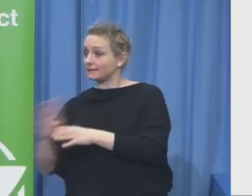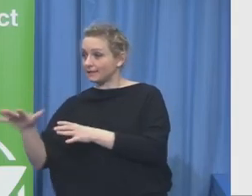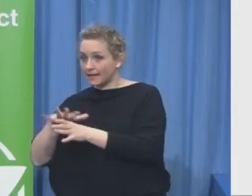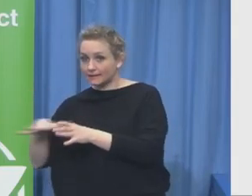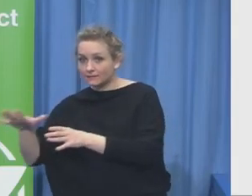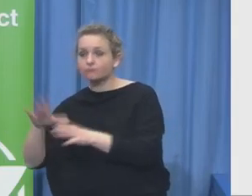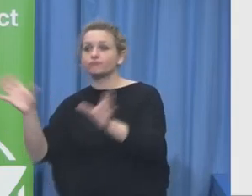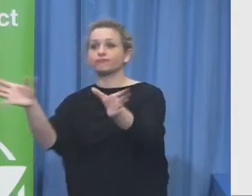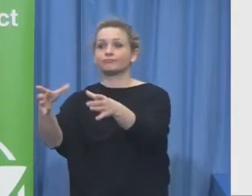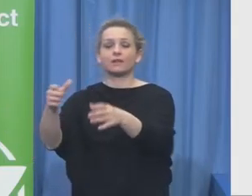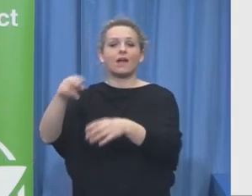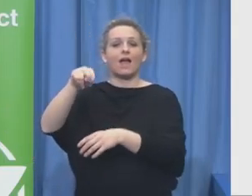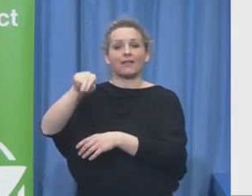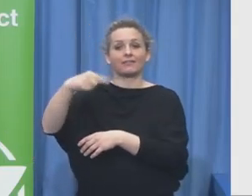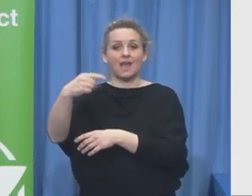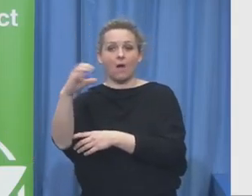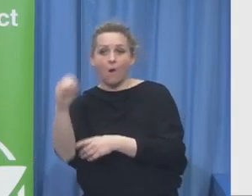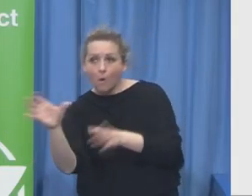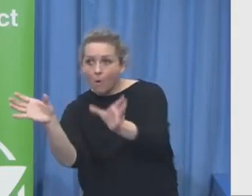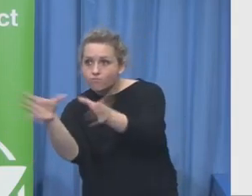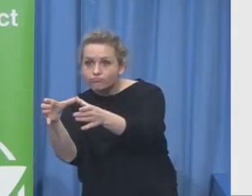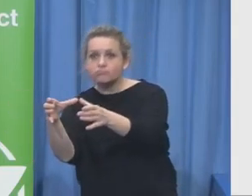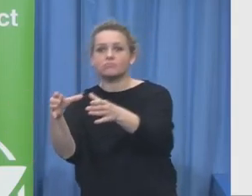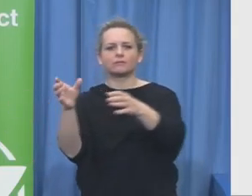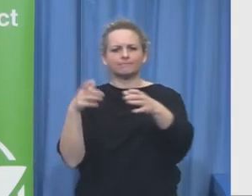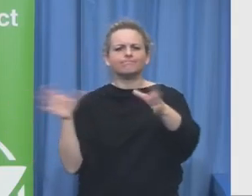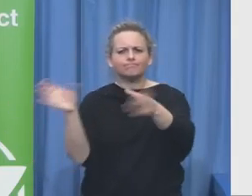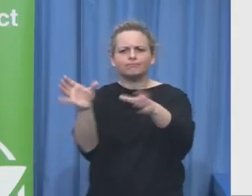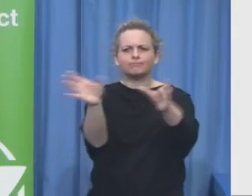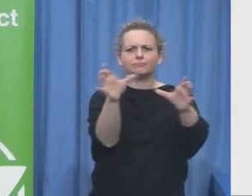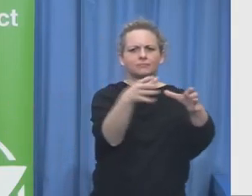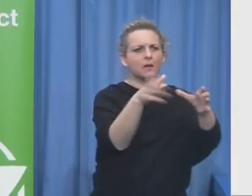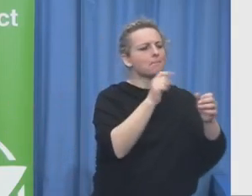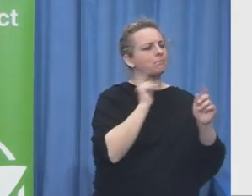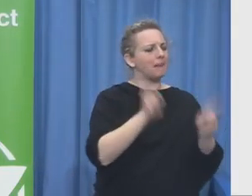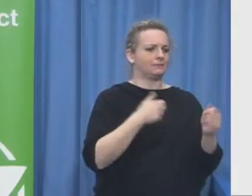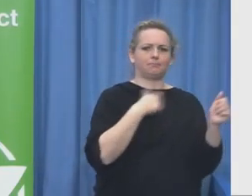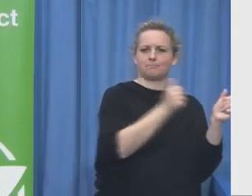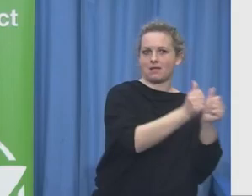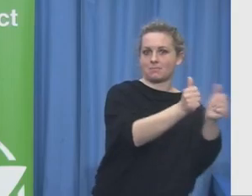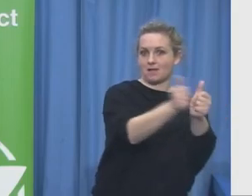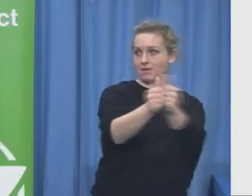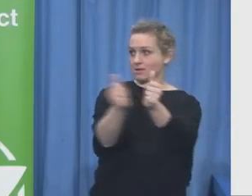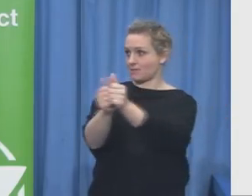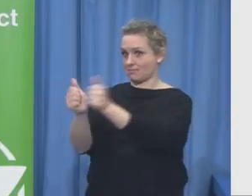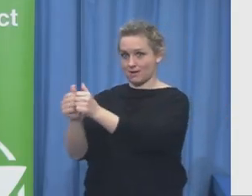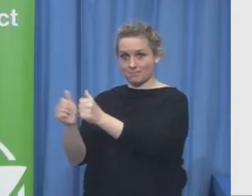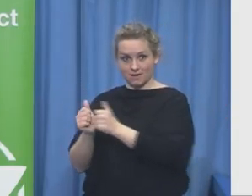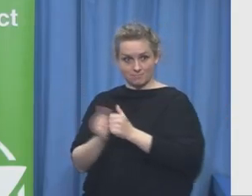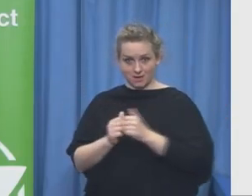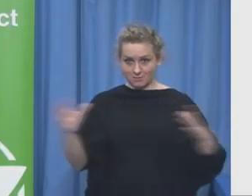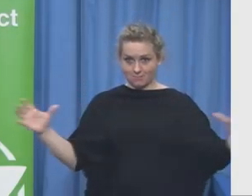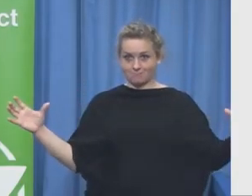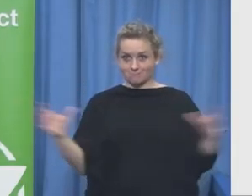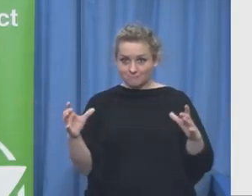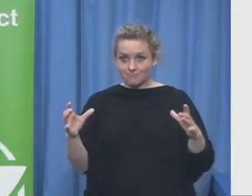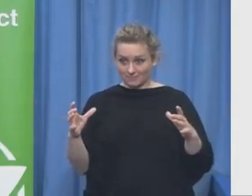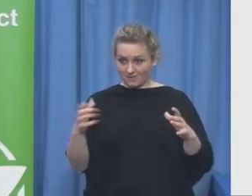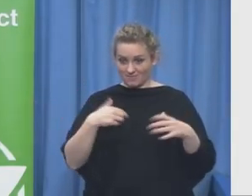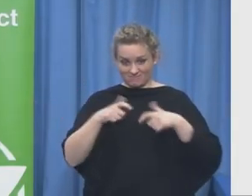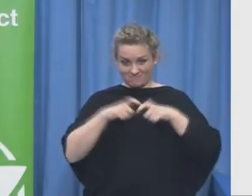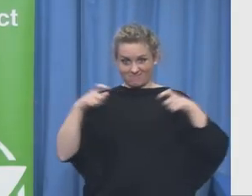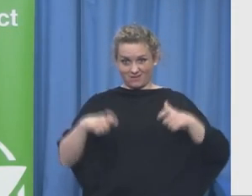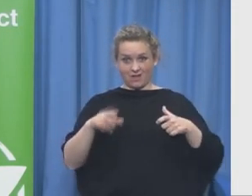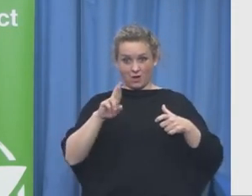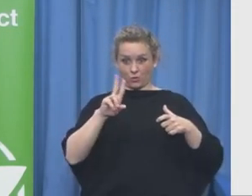lot of mindset to create a partnership. We at the foundation from our beginning believe that partnership will